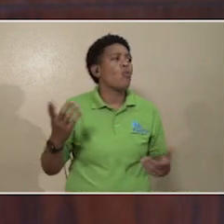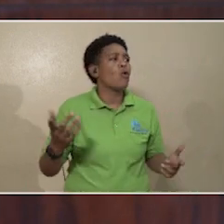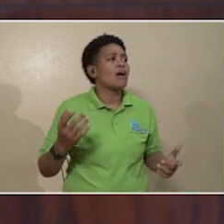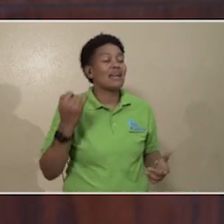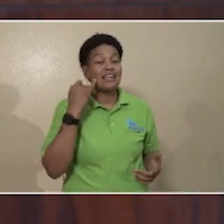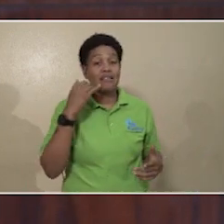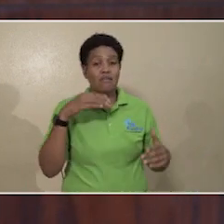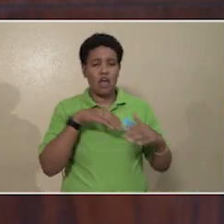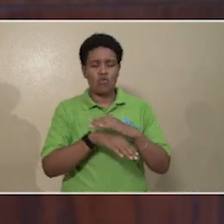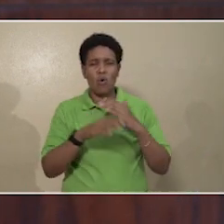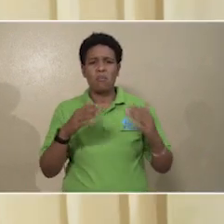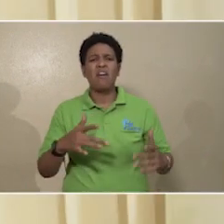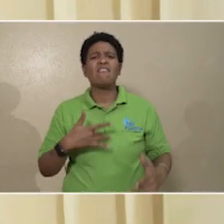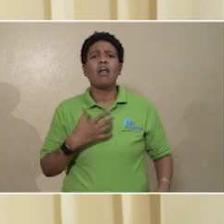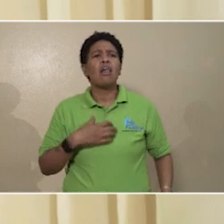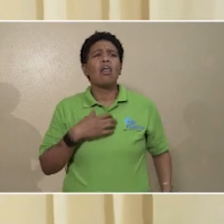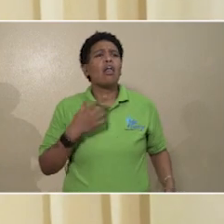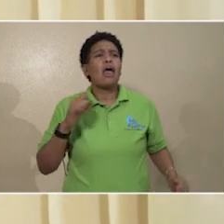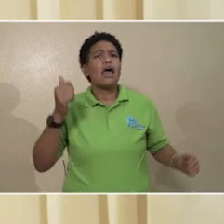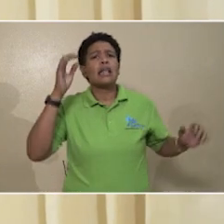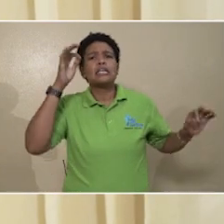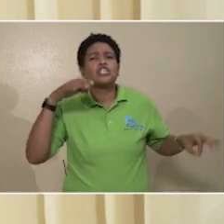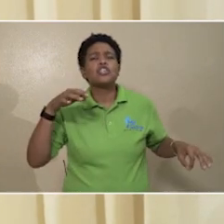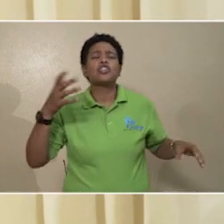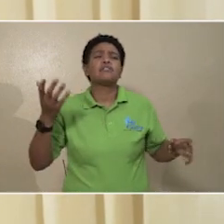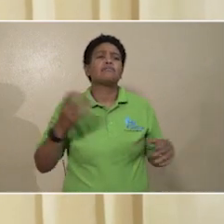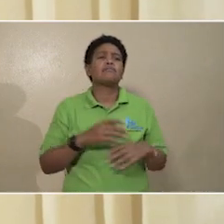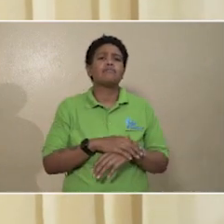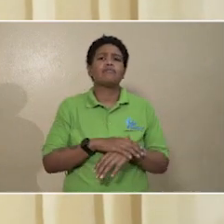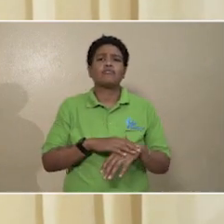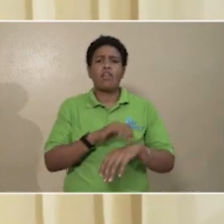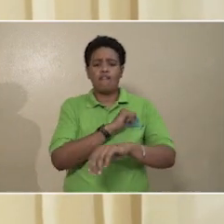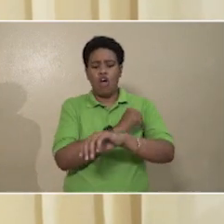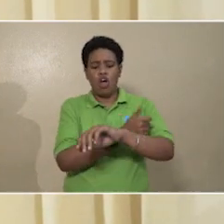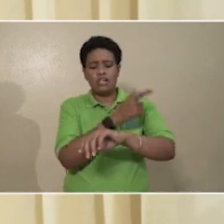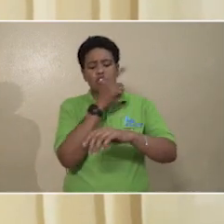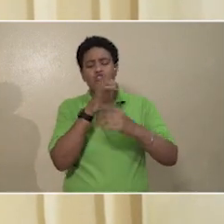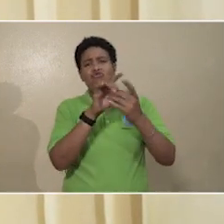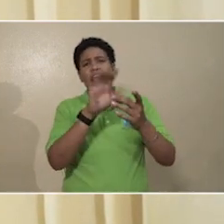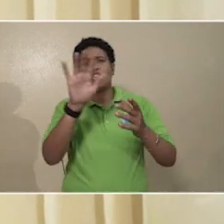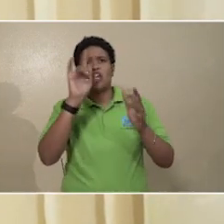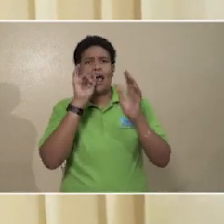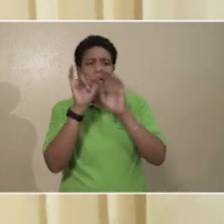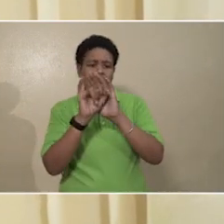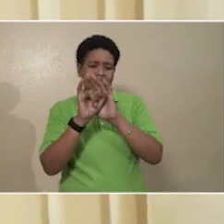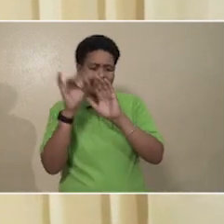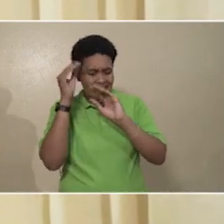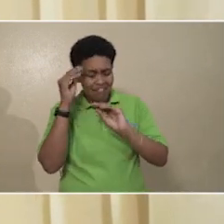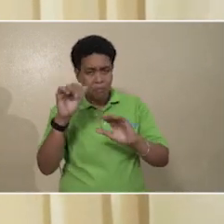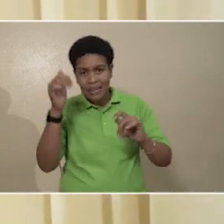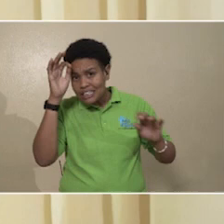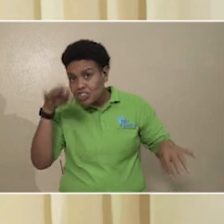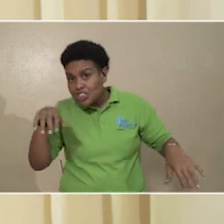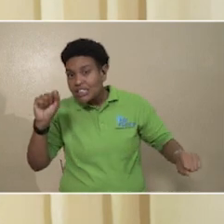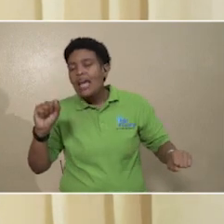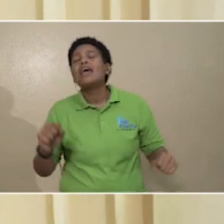If enrolled individual is aggrieved by the authority in respect of their identity information,